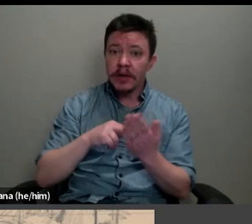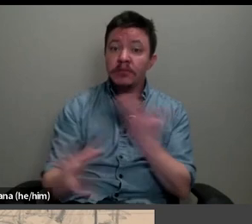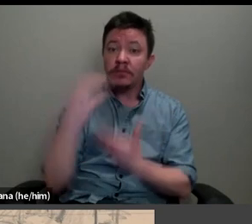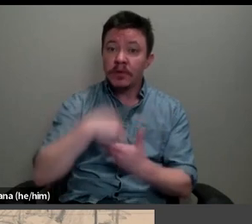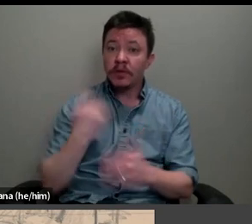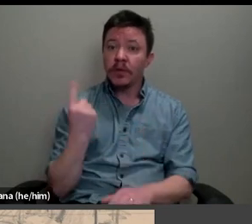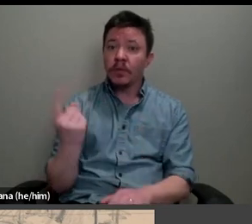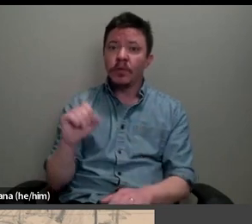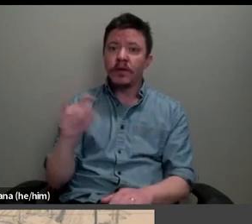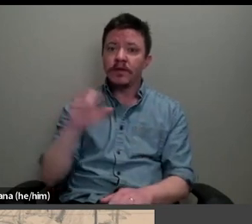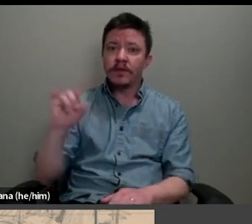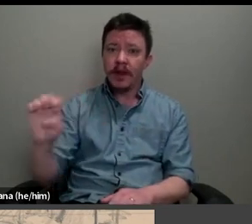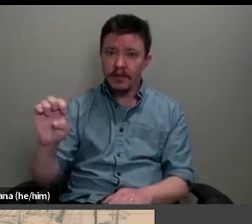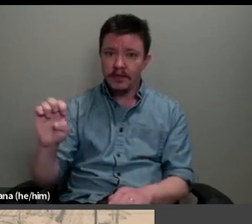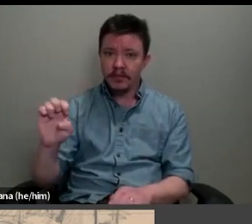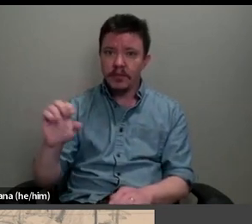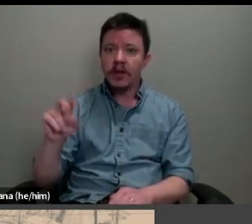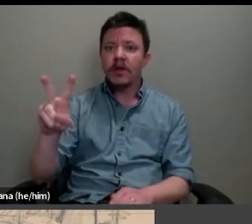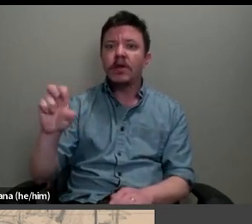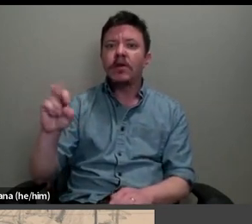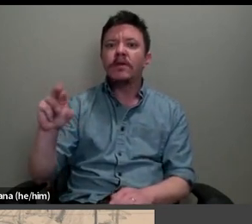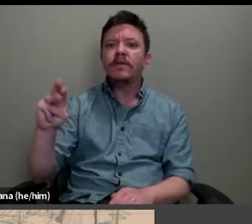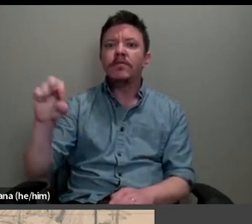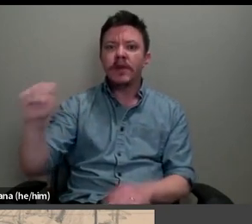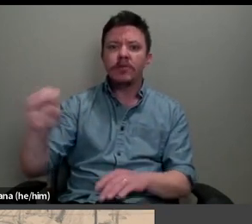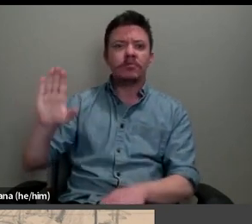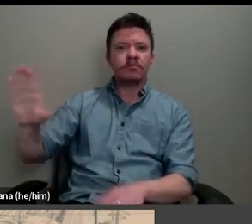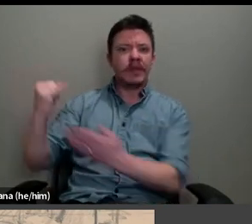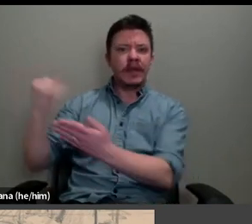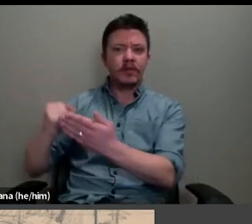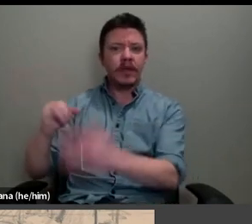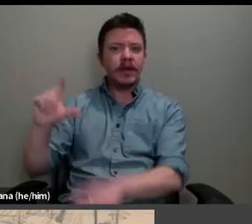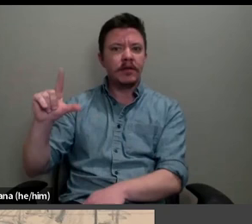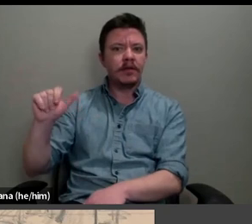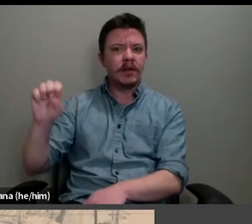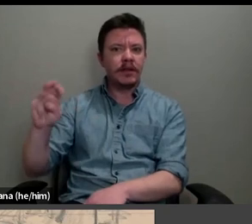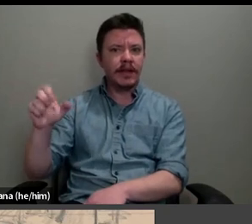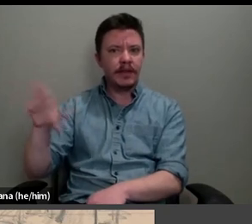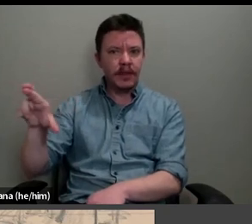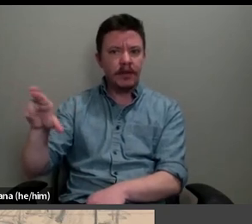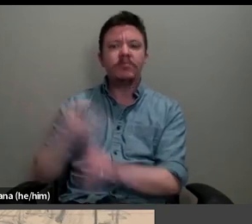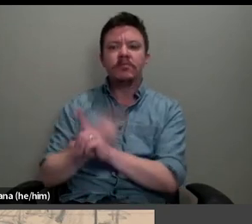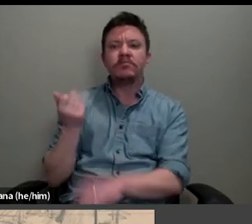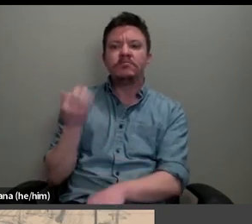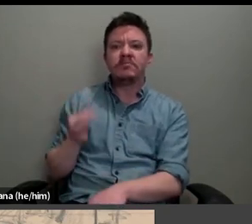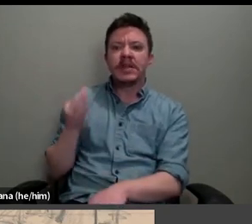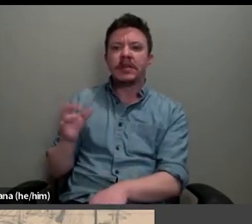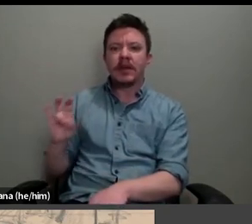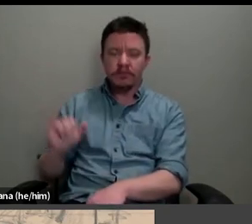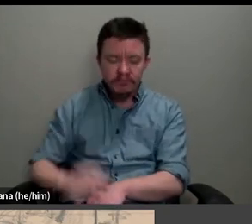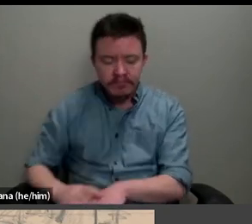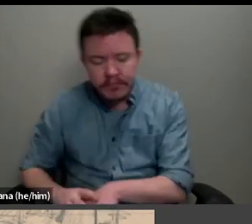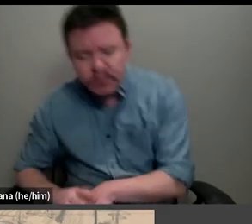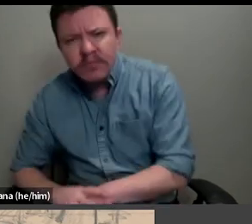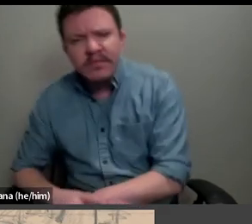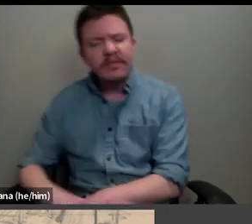it is, Johannes Vermeer's The Lacemaker, a painting of 1669-70. Vuillard